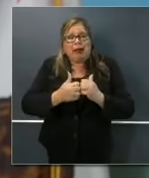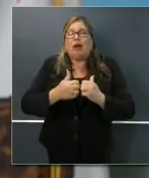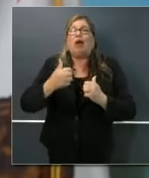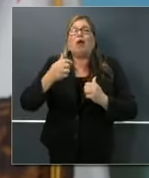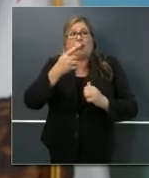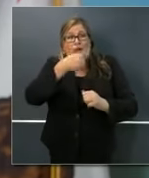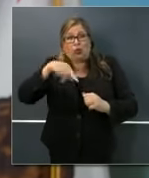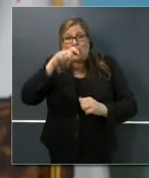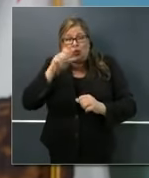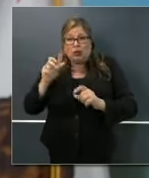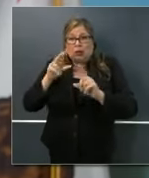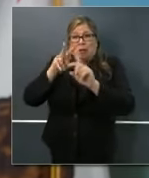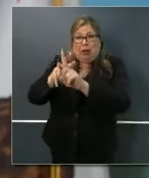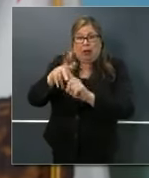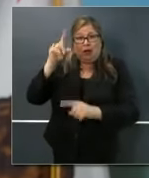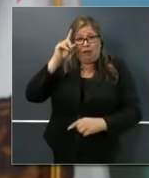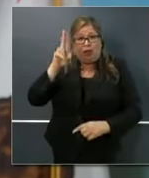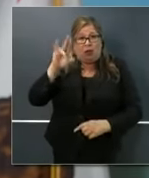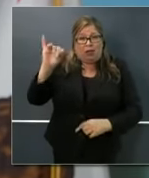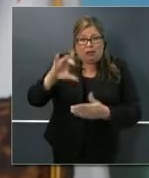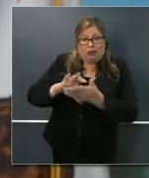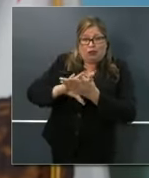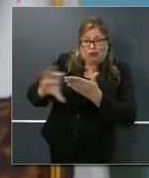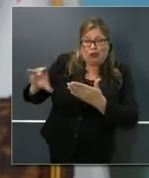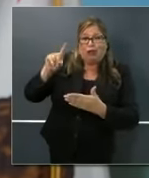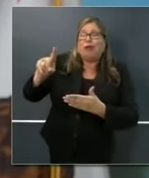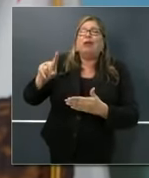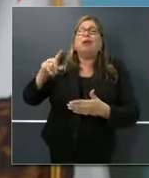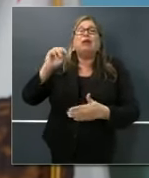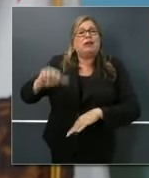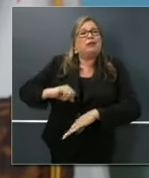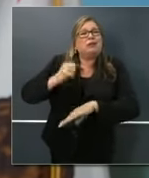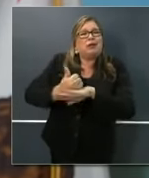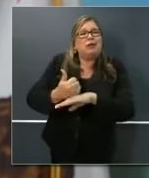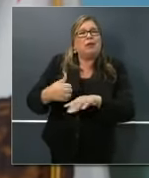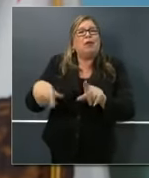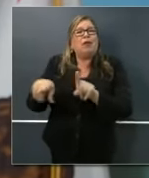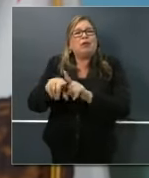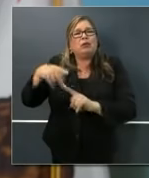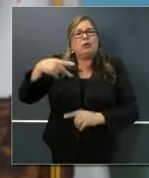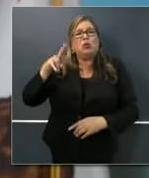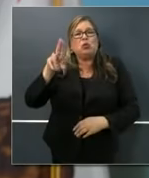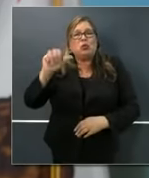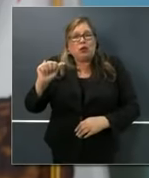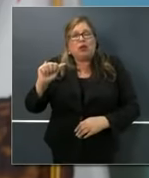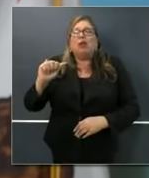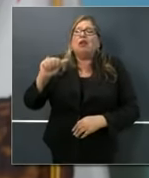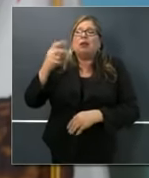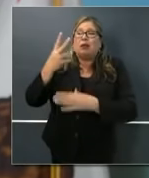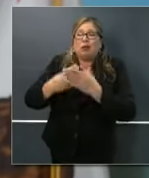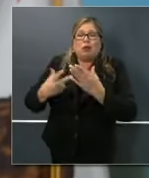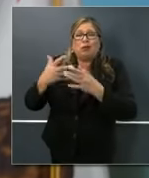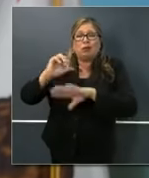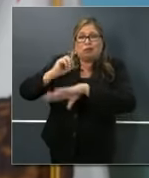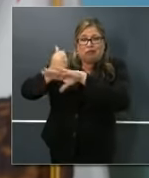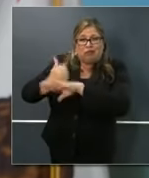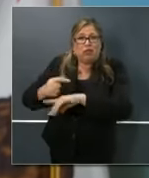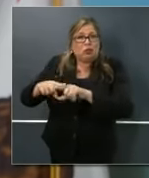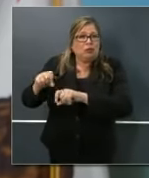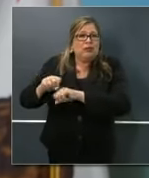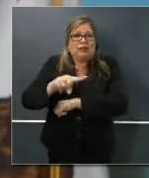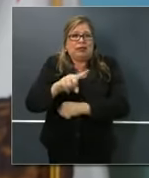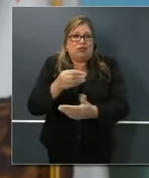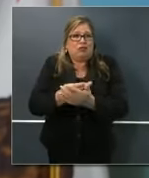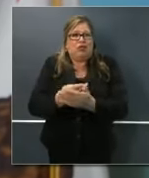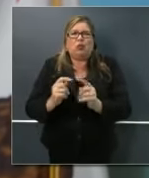unemployment insurance checks, to set up a new PUA program pandemic, uninsured new system in this